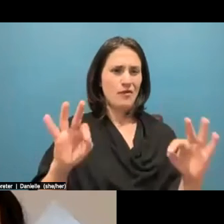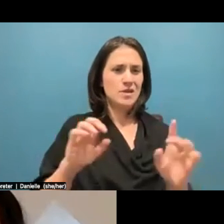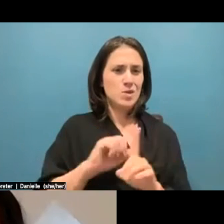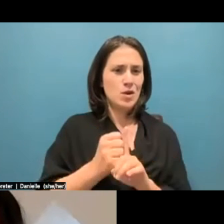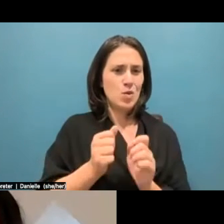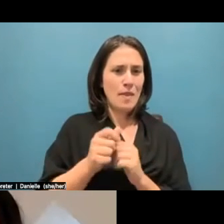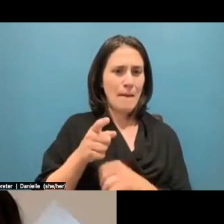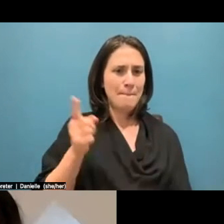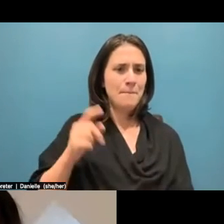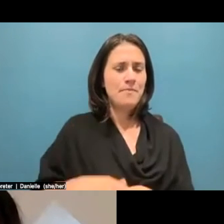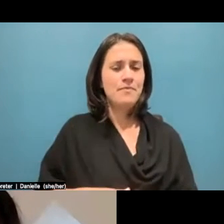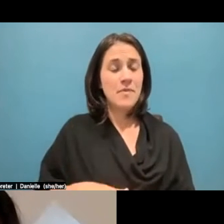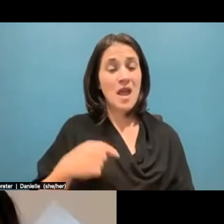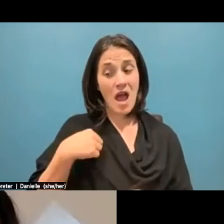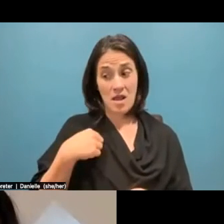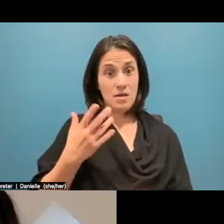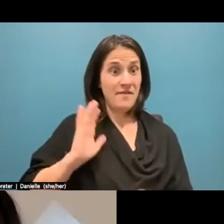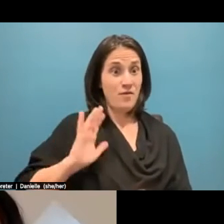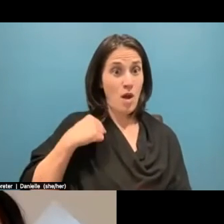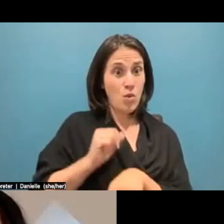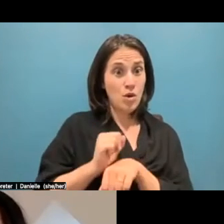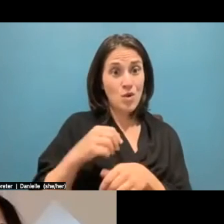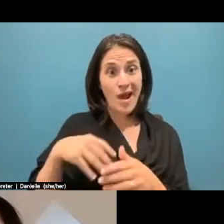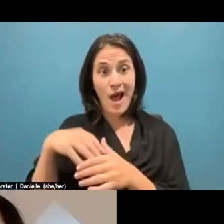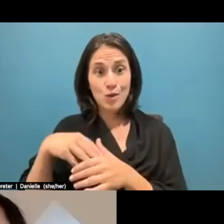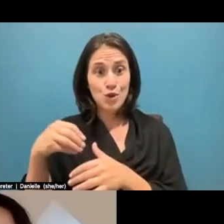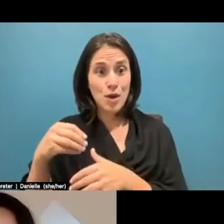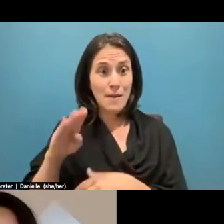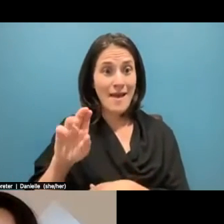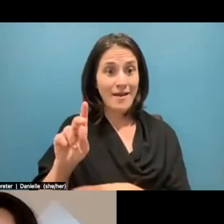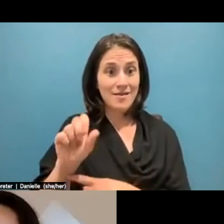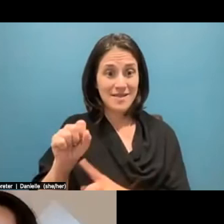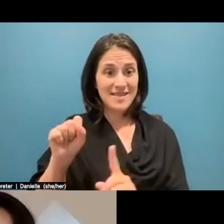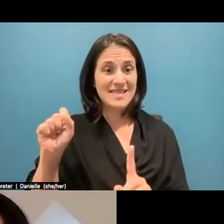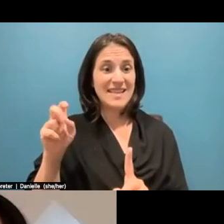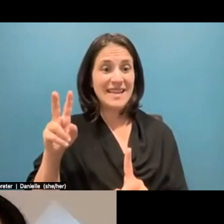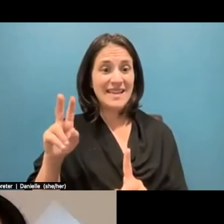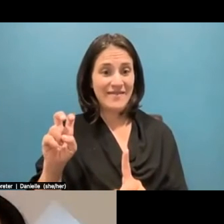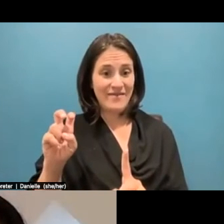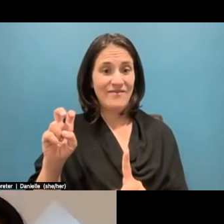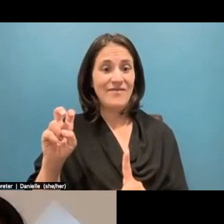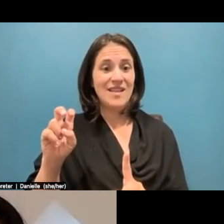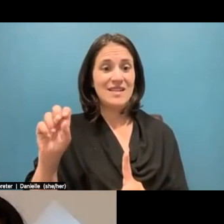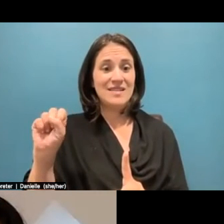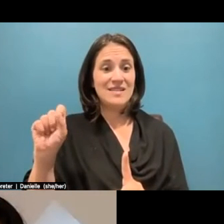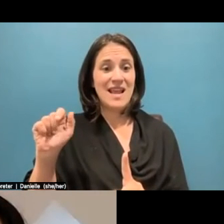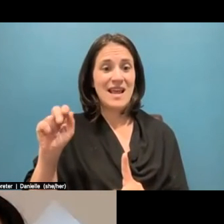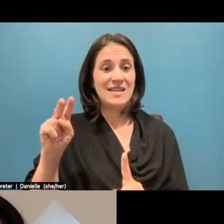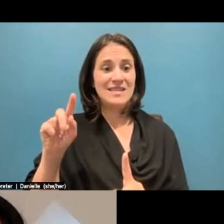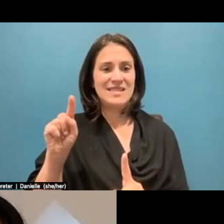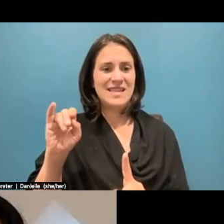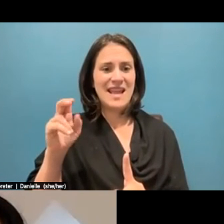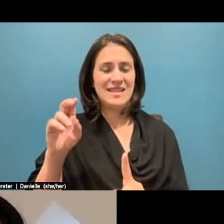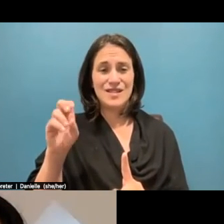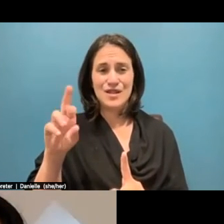when I did the work on the outer banks, like Steve Sapienza from the Pulitzer center, like actually flew down and drove to the outer banks and helped